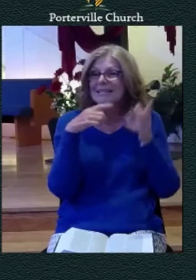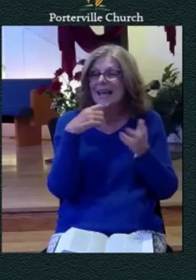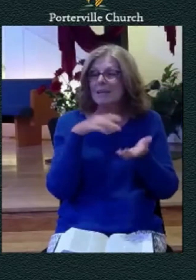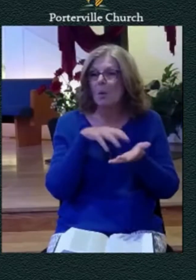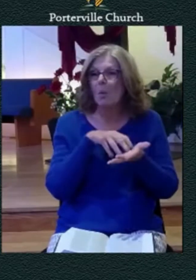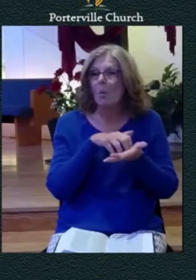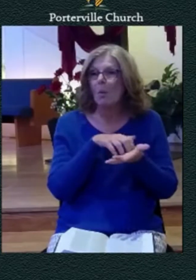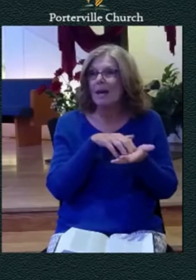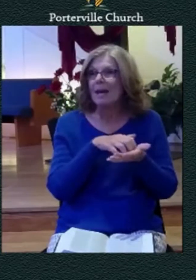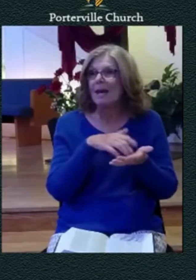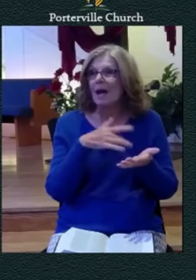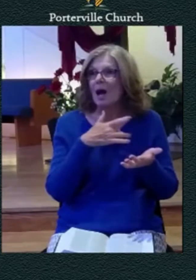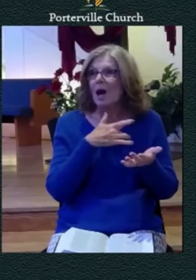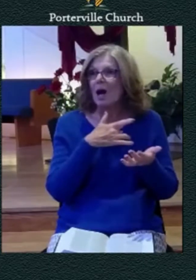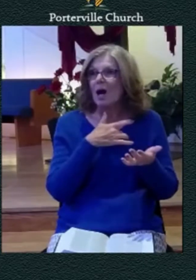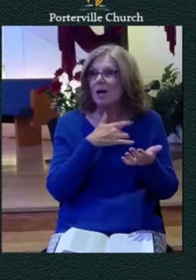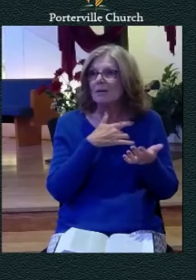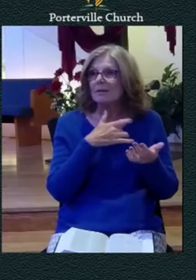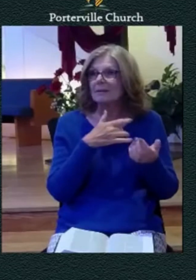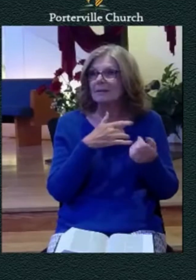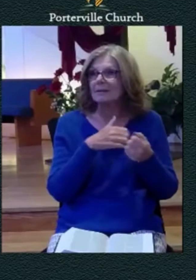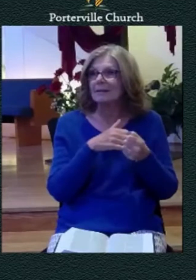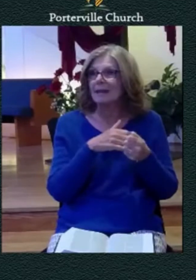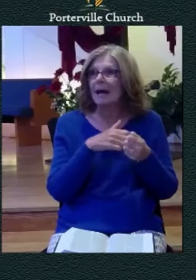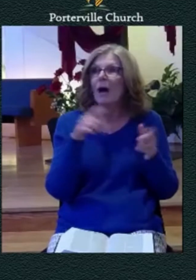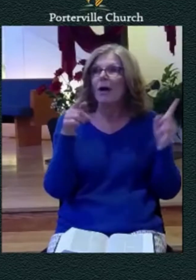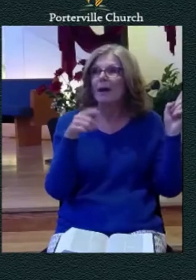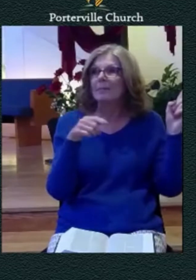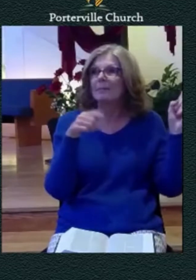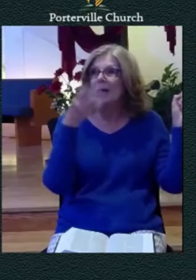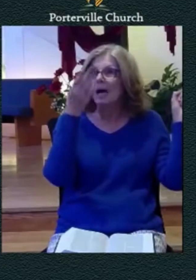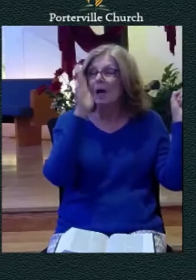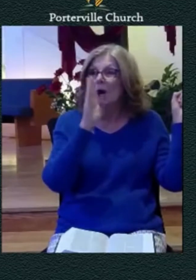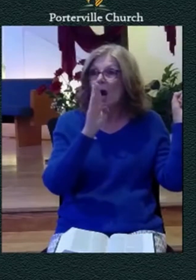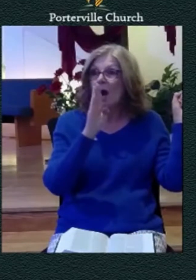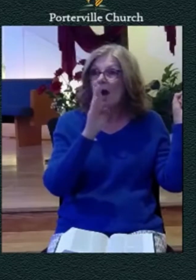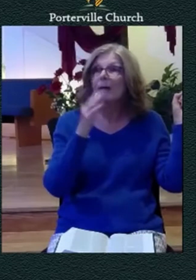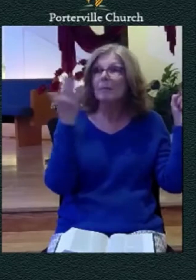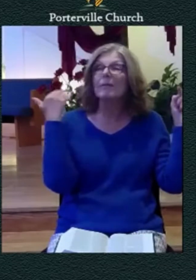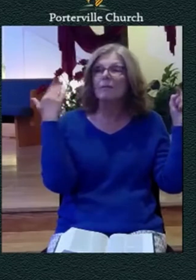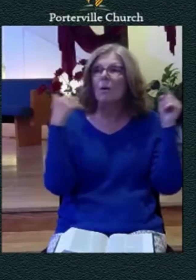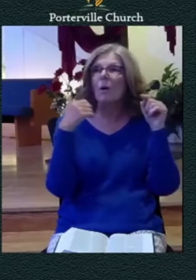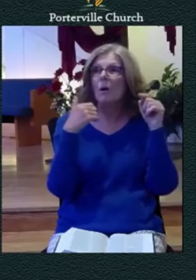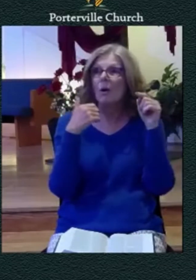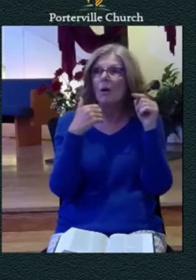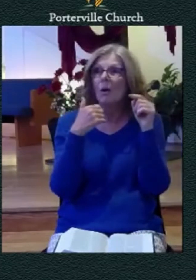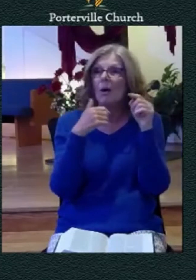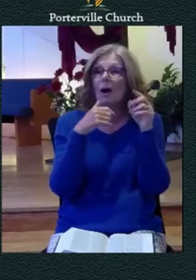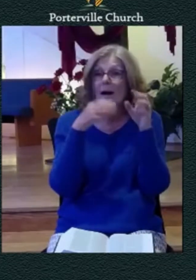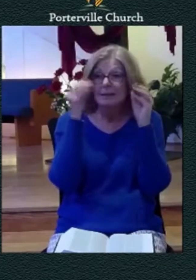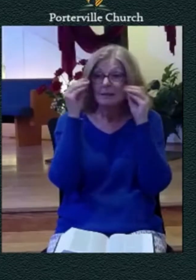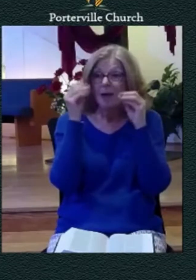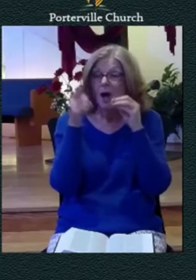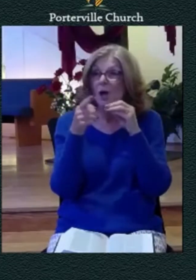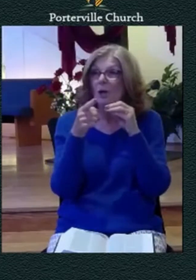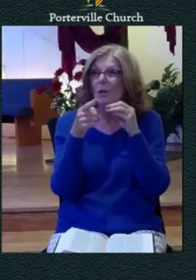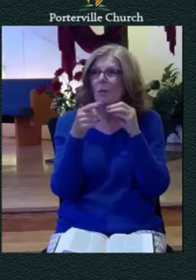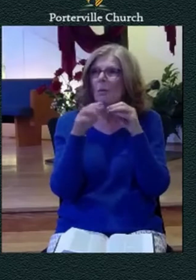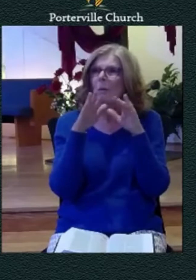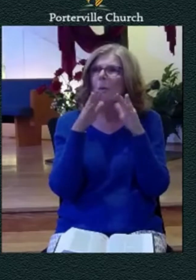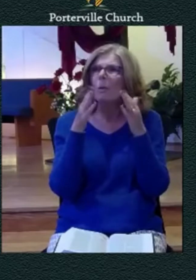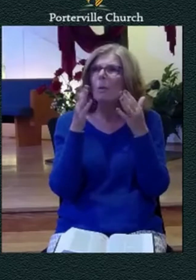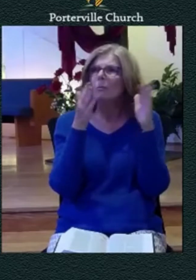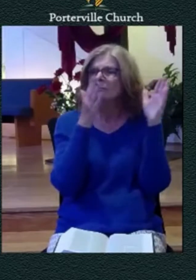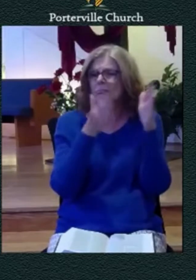before about god's template for suffering and i just wanted to briefly review that as as we move back into psalm